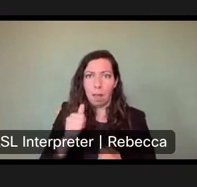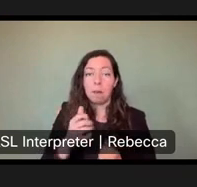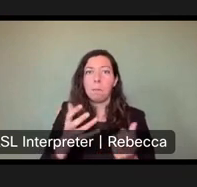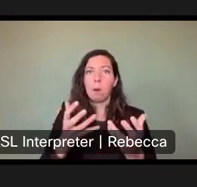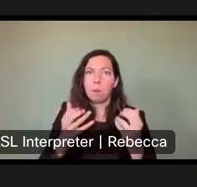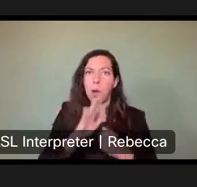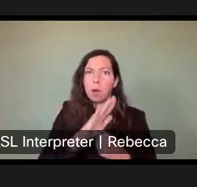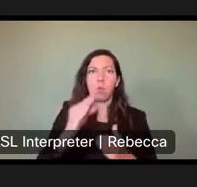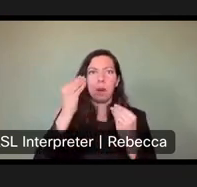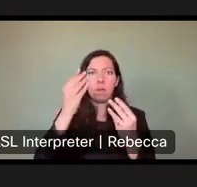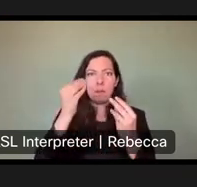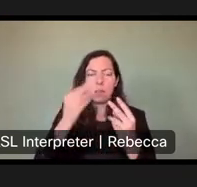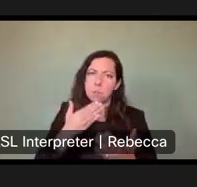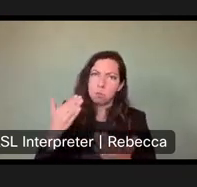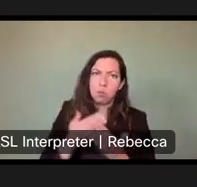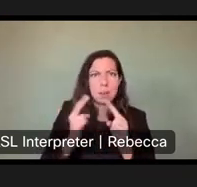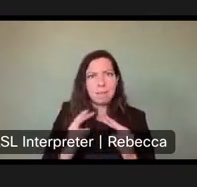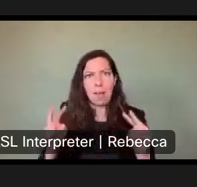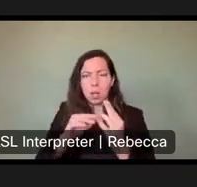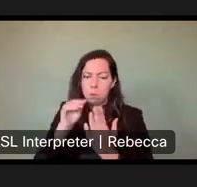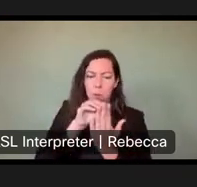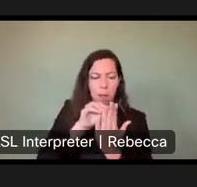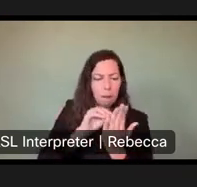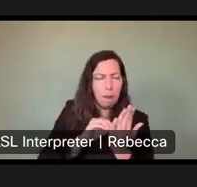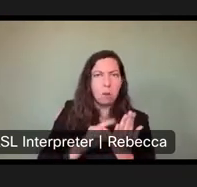it into consideration and manage accordingly.